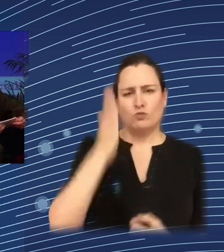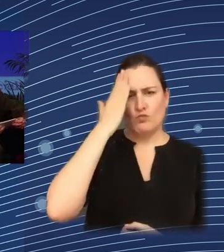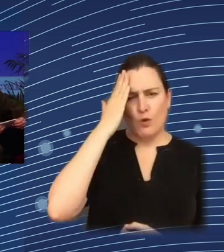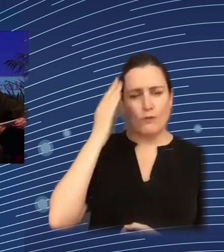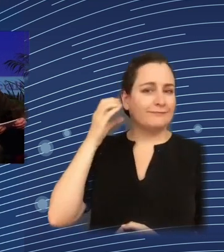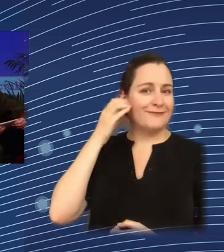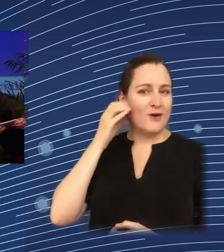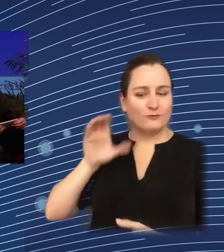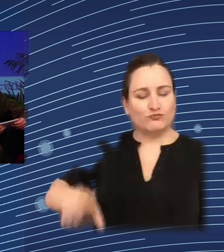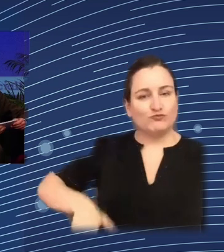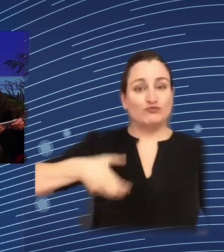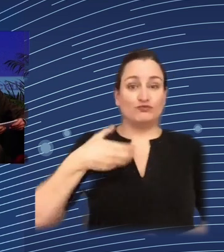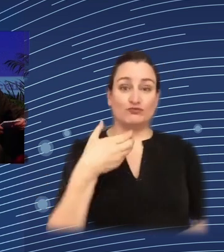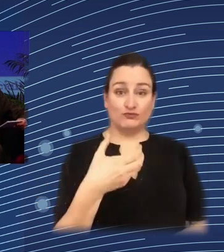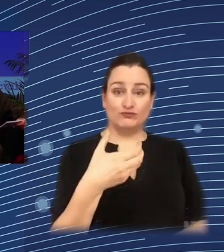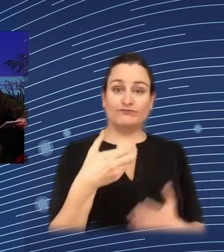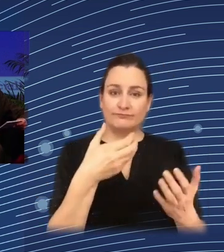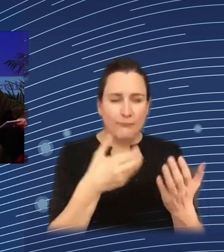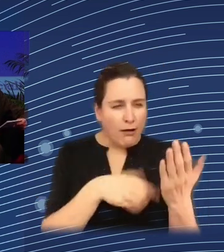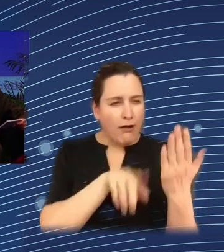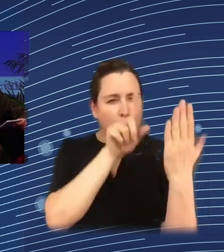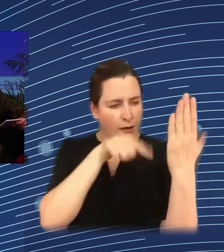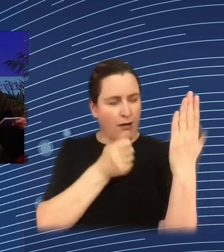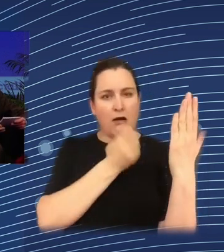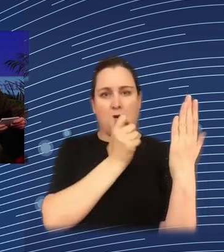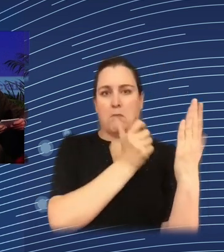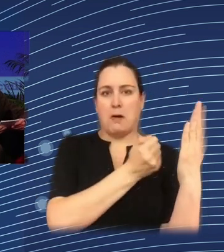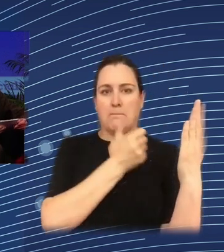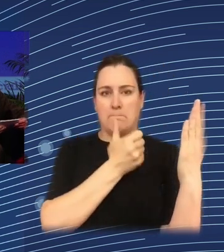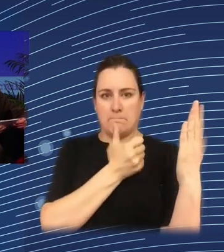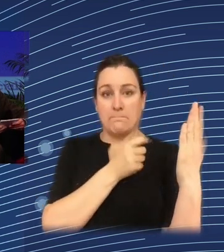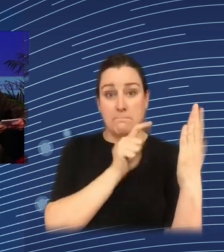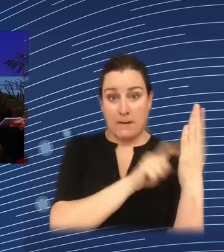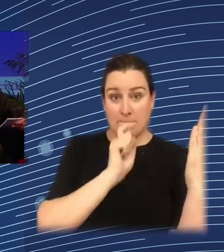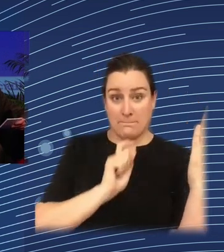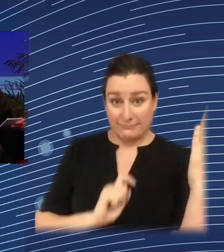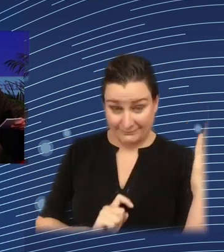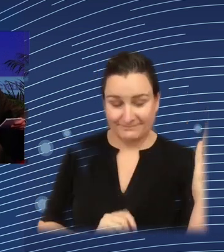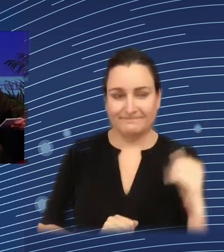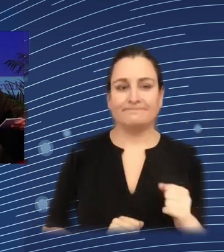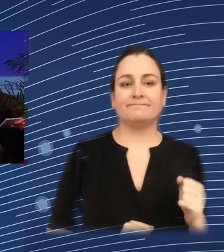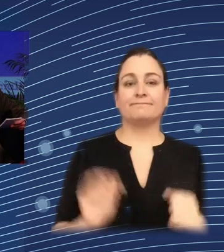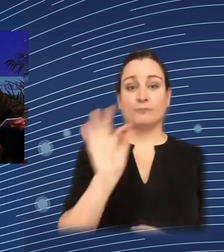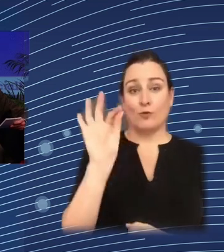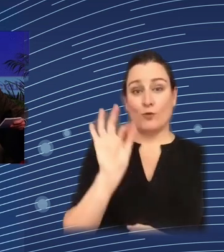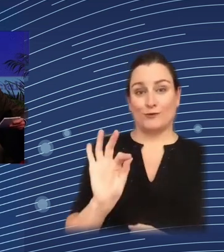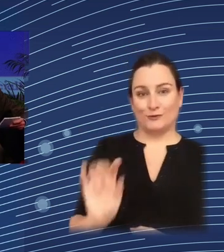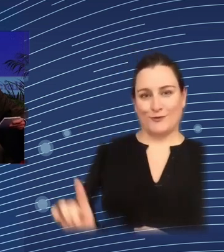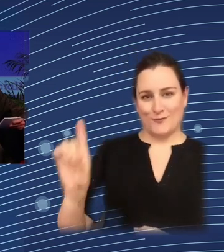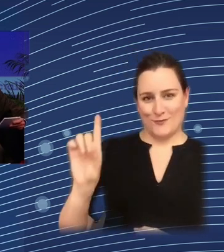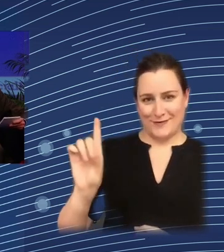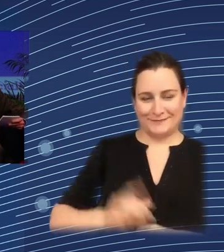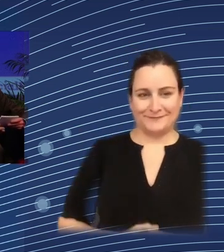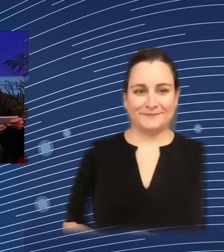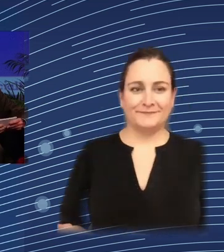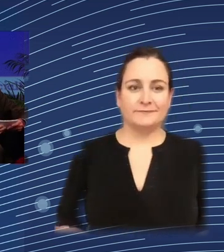QR code that you can scan and we'll ask you in two questions the first question is what in one or two words